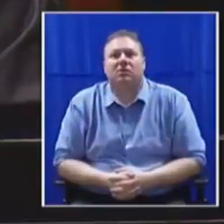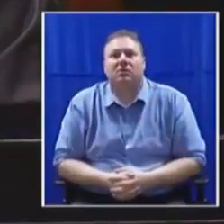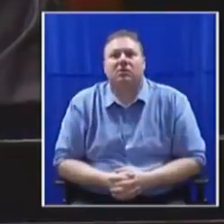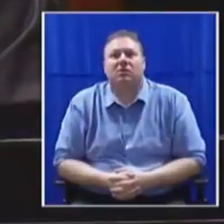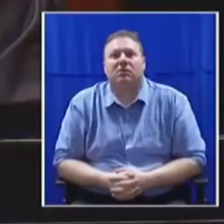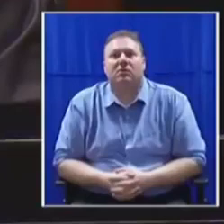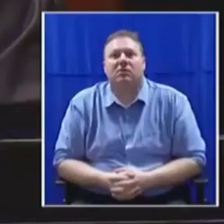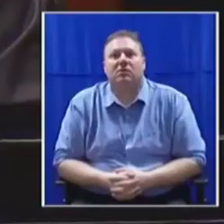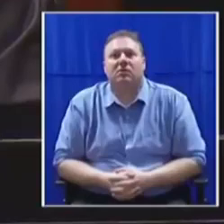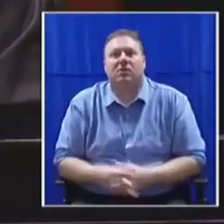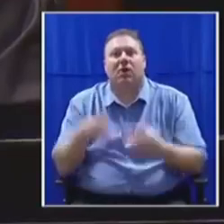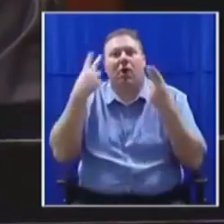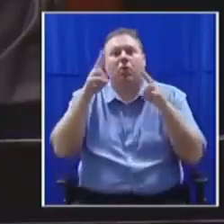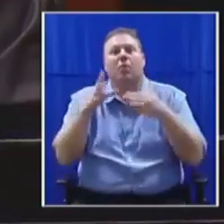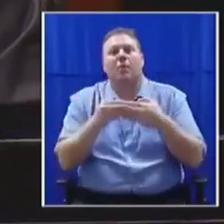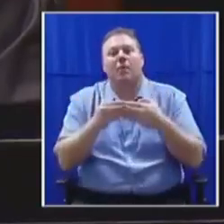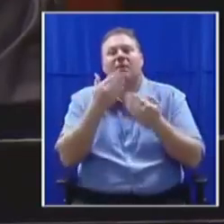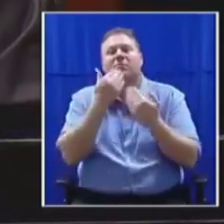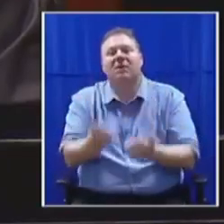honorable members please